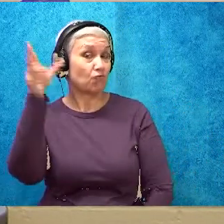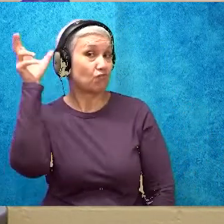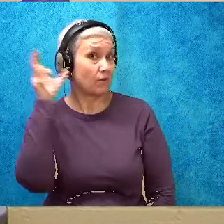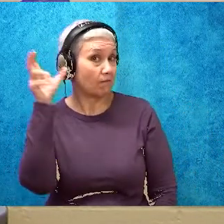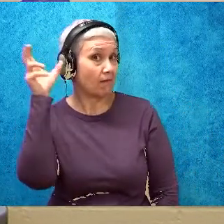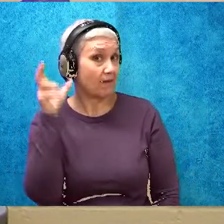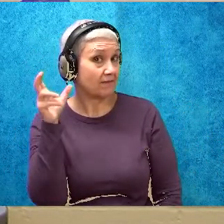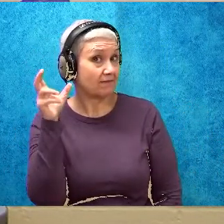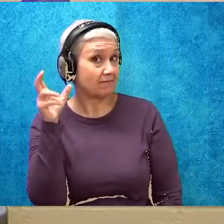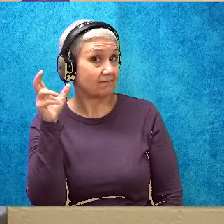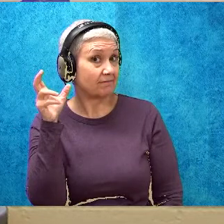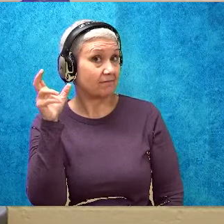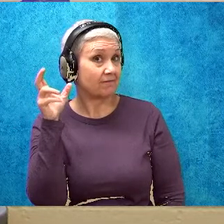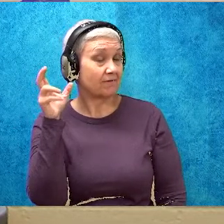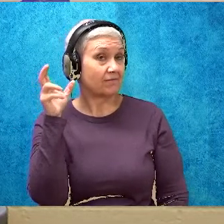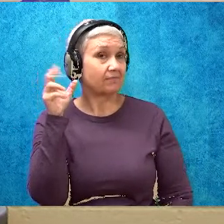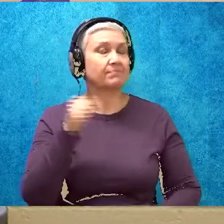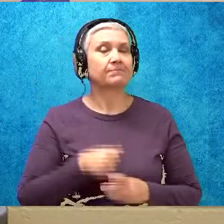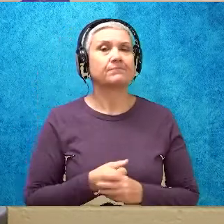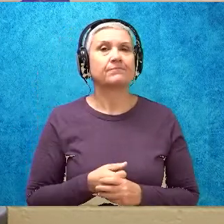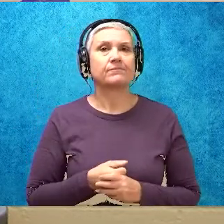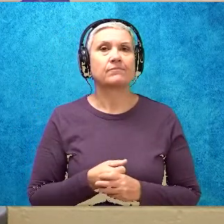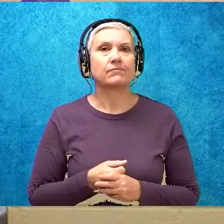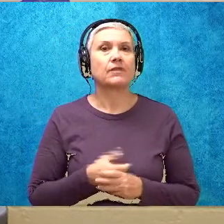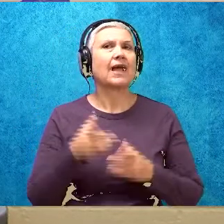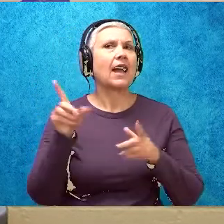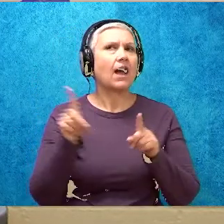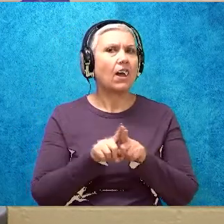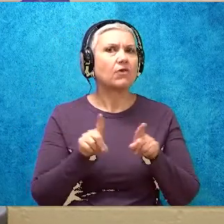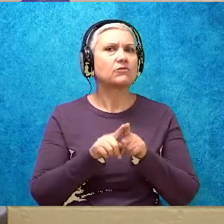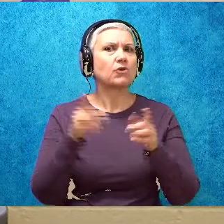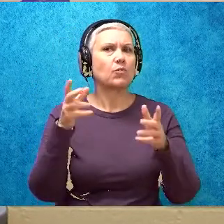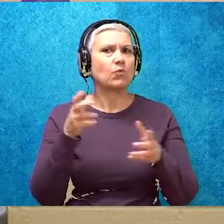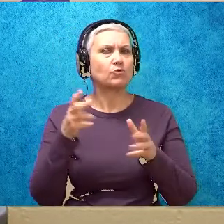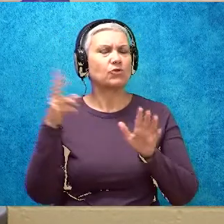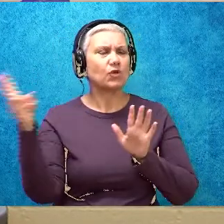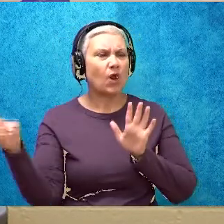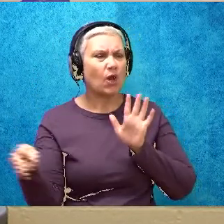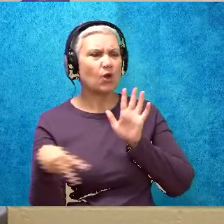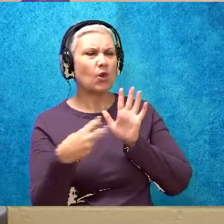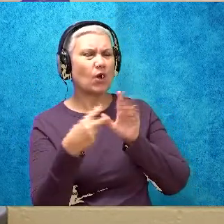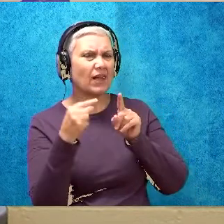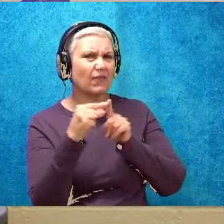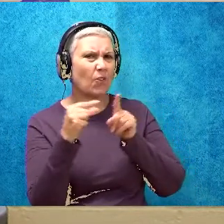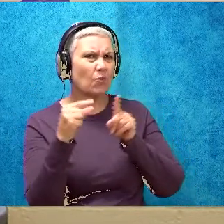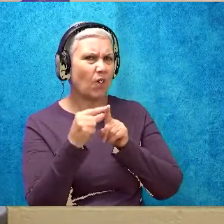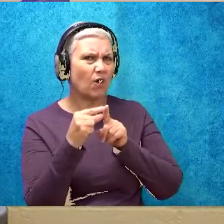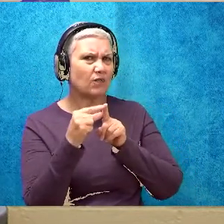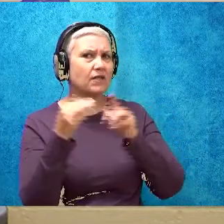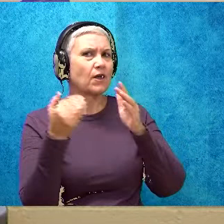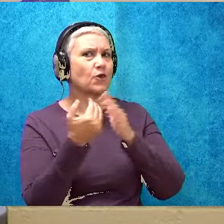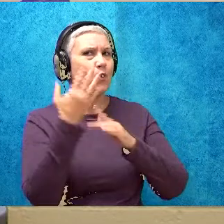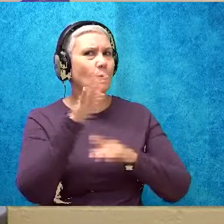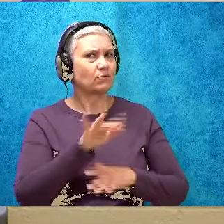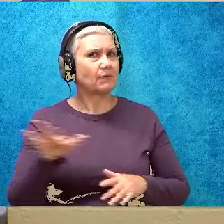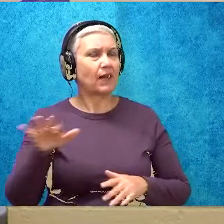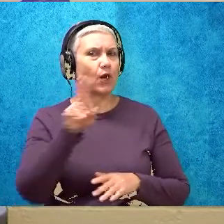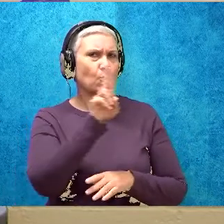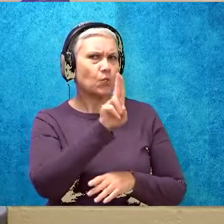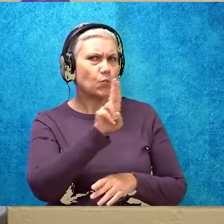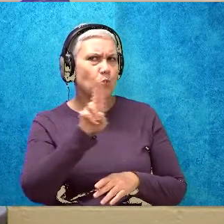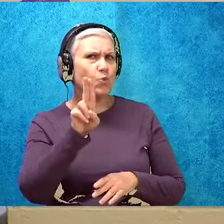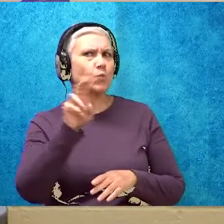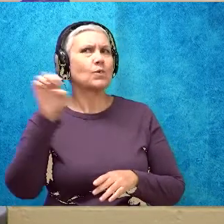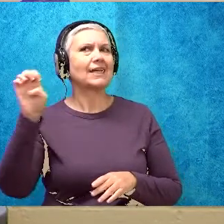I want you to listen to the story, and I also want you to be looking at the words that have our new spelling, the long U,